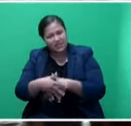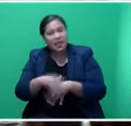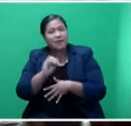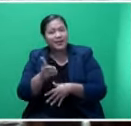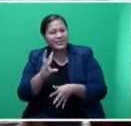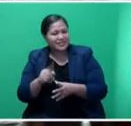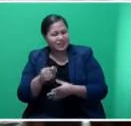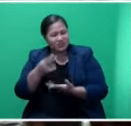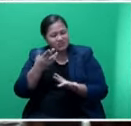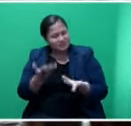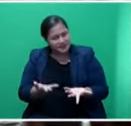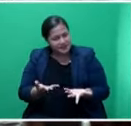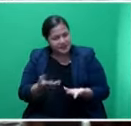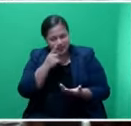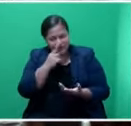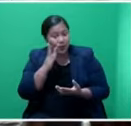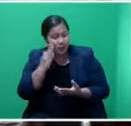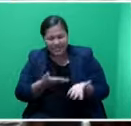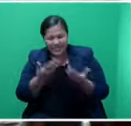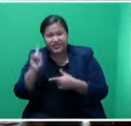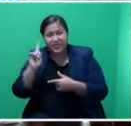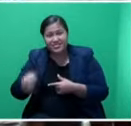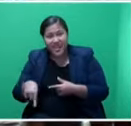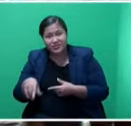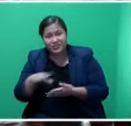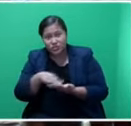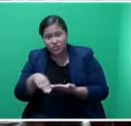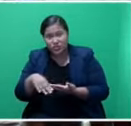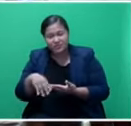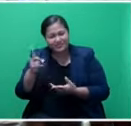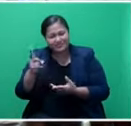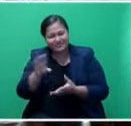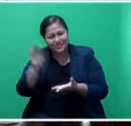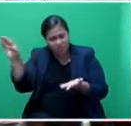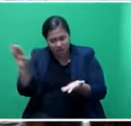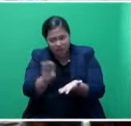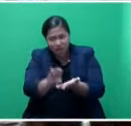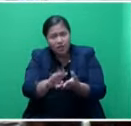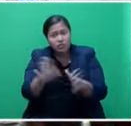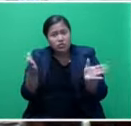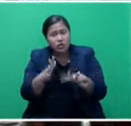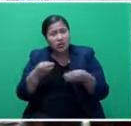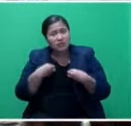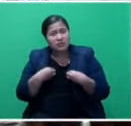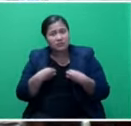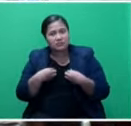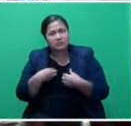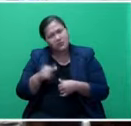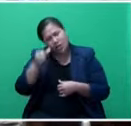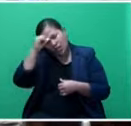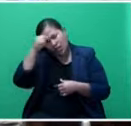As you know, that when we were giving out the $1,000 grant to micro enterprises, the Indian government very generously